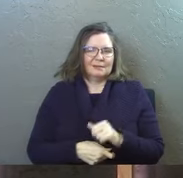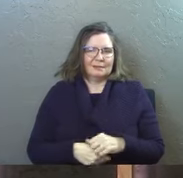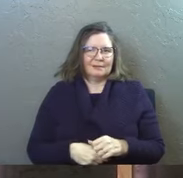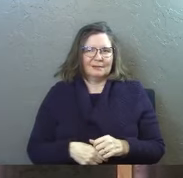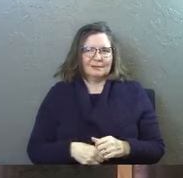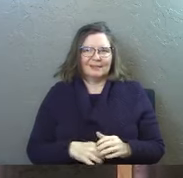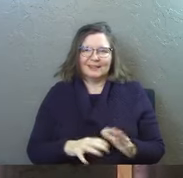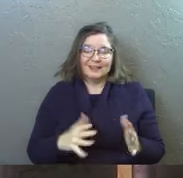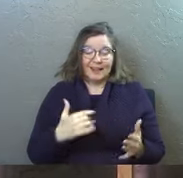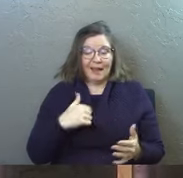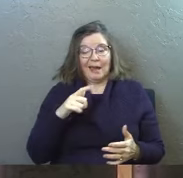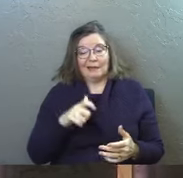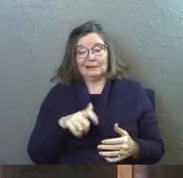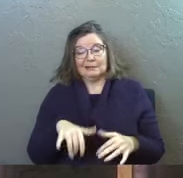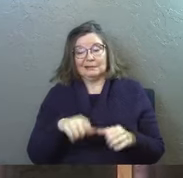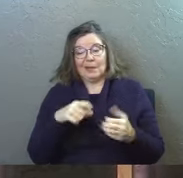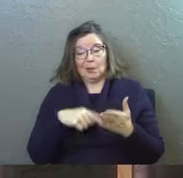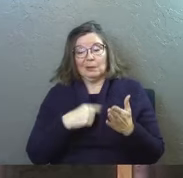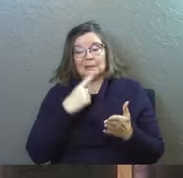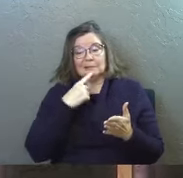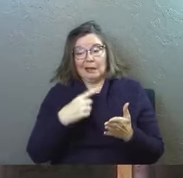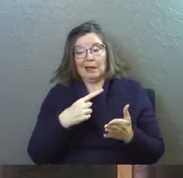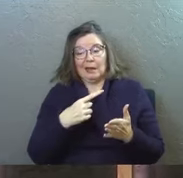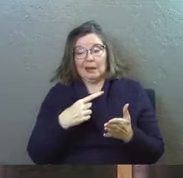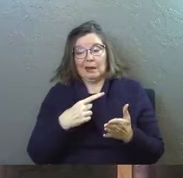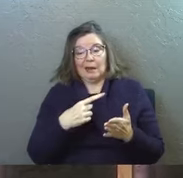I need to take what he